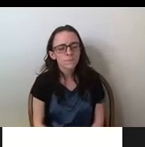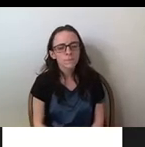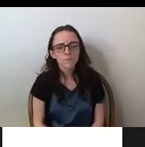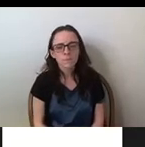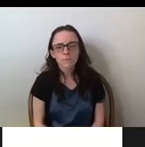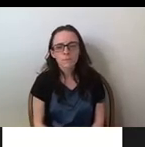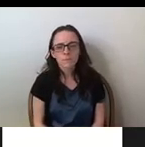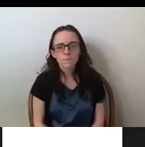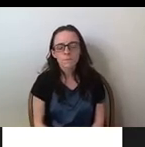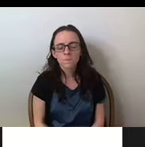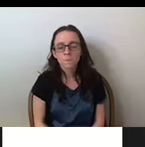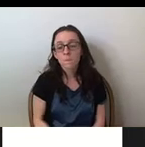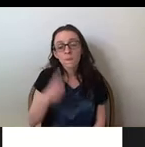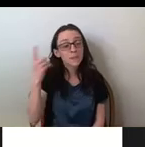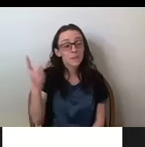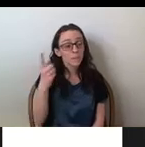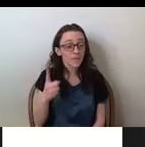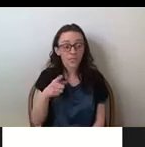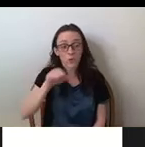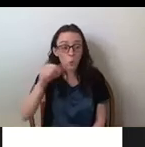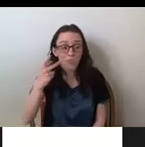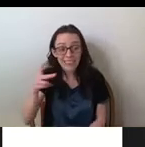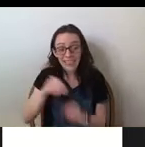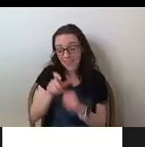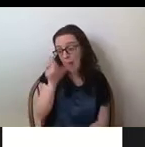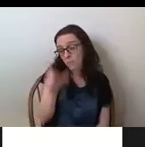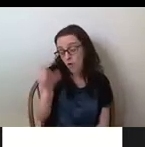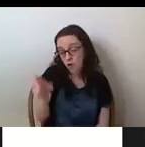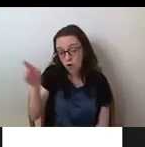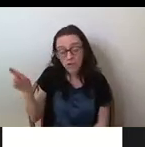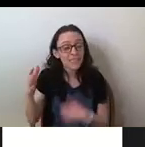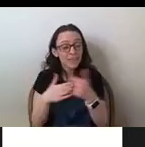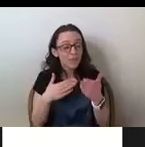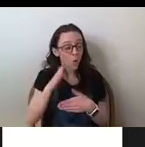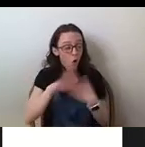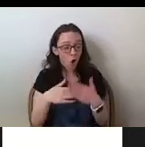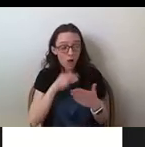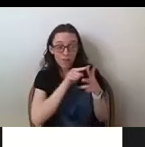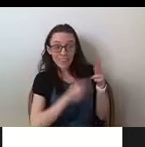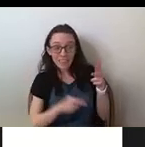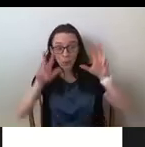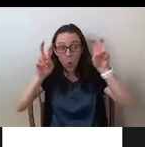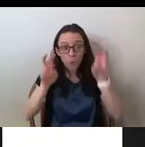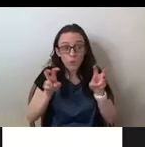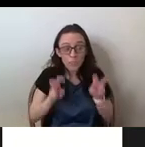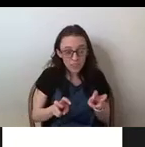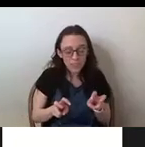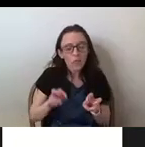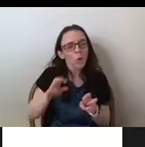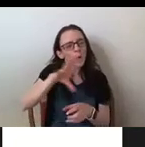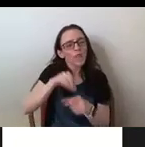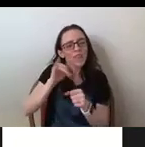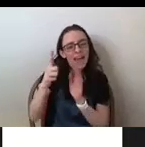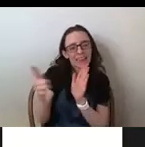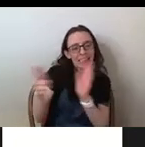Something that isn't present in this bar graph is that although all of these quotes listed here are in the illegal narrative of justifying